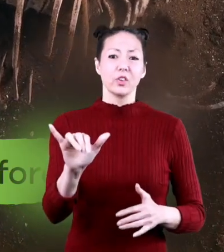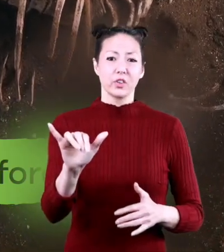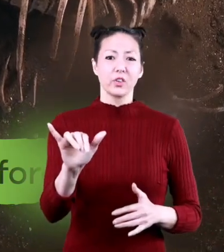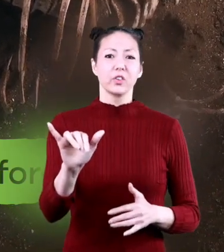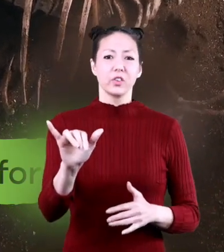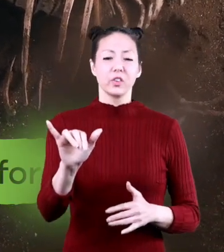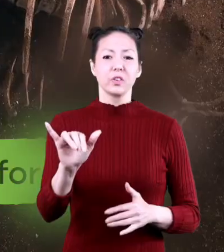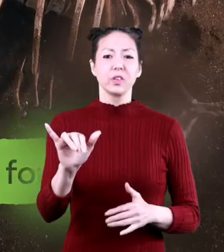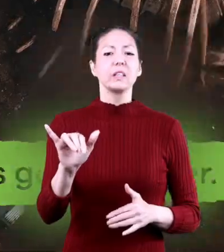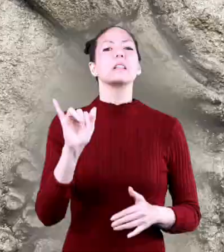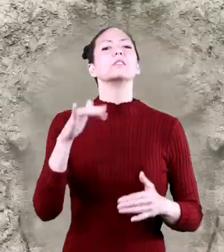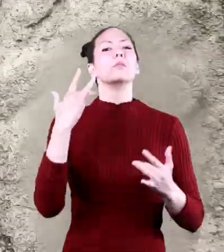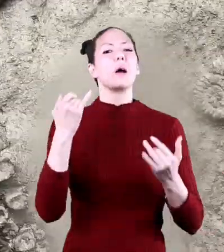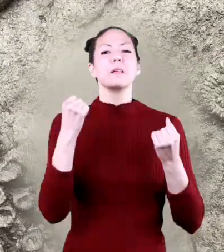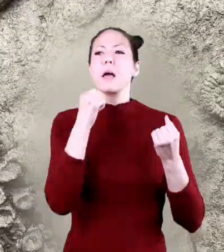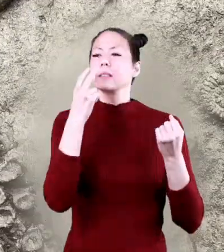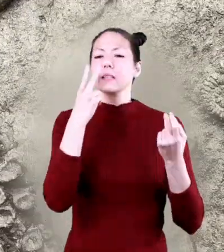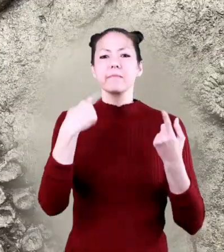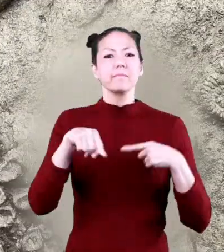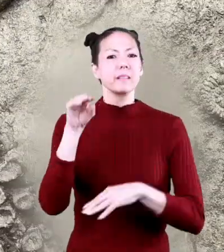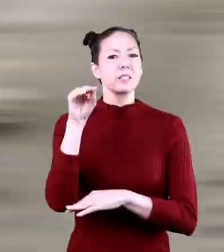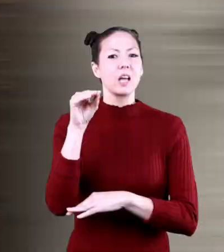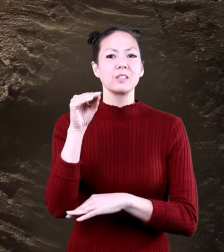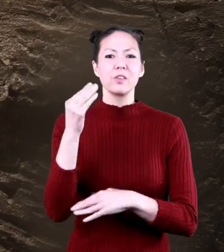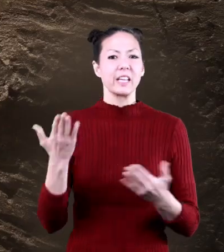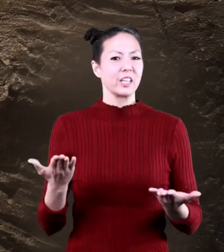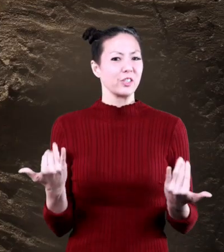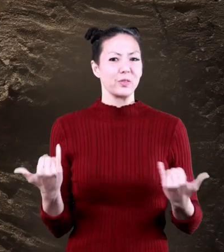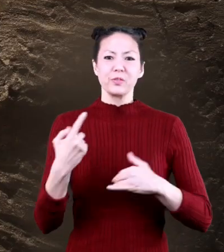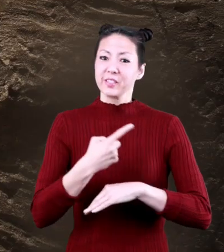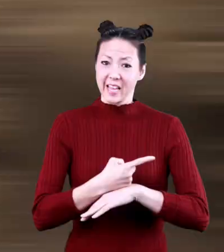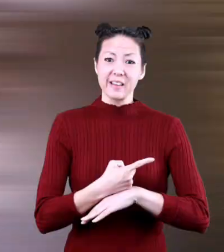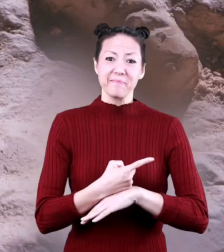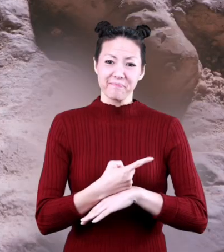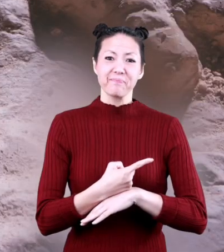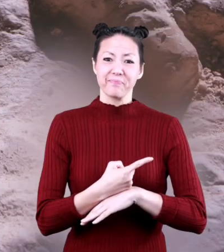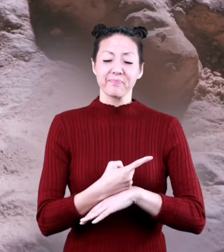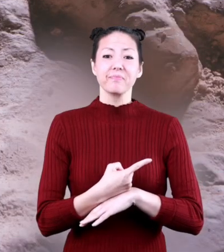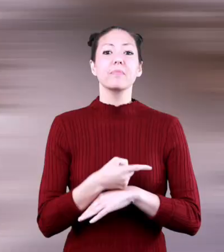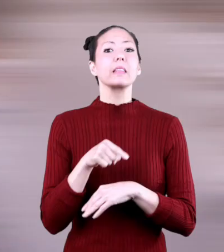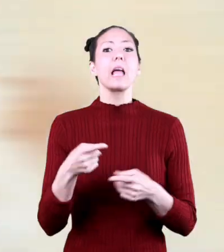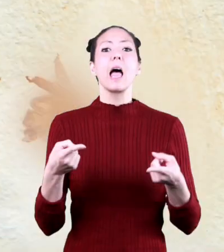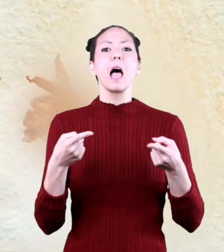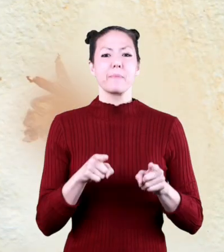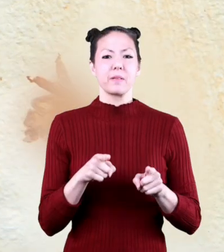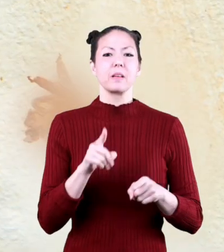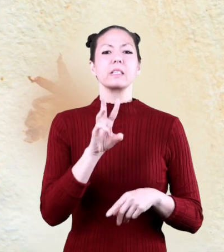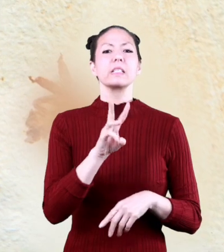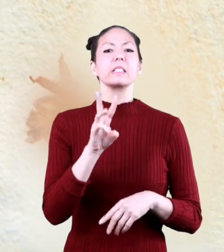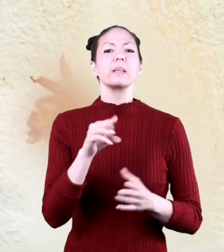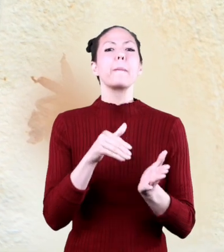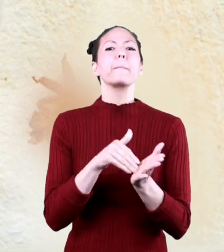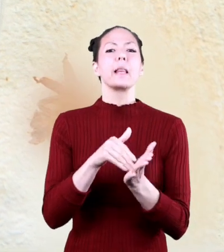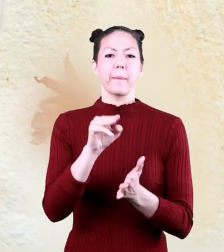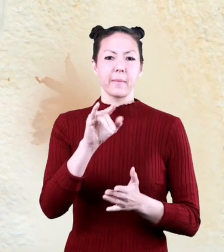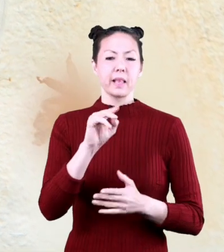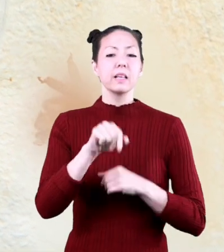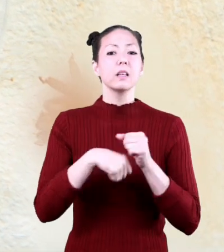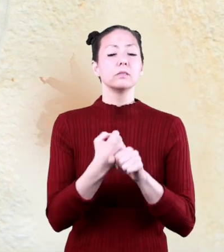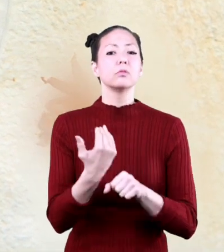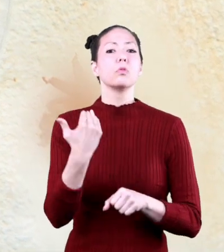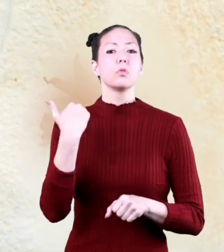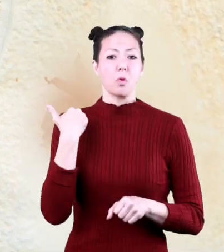is gone forever that's why there are no dinosaurs around today this all happened about